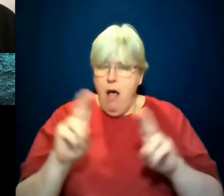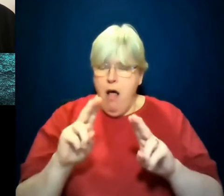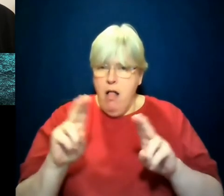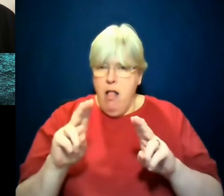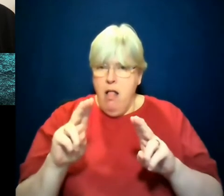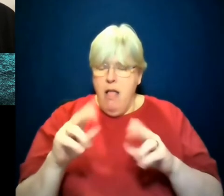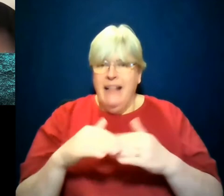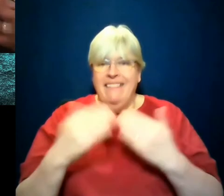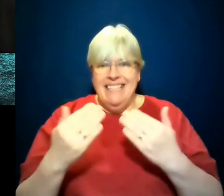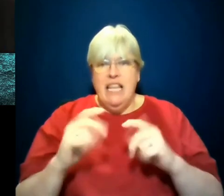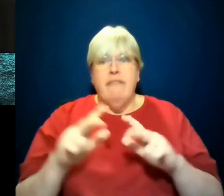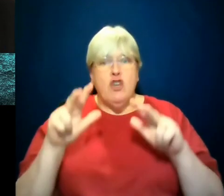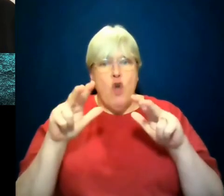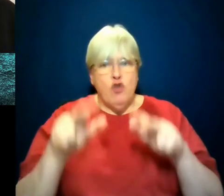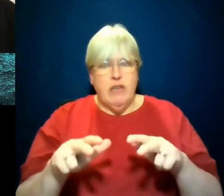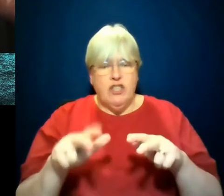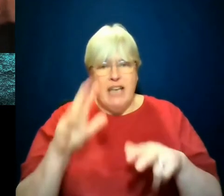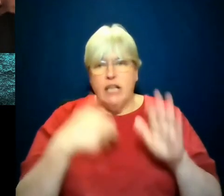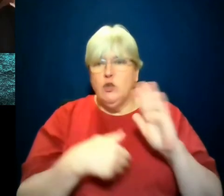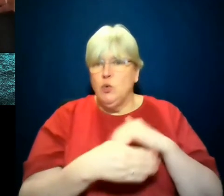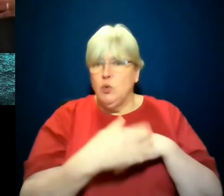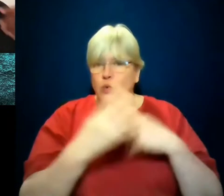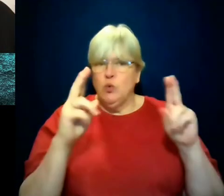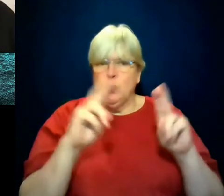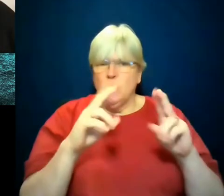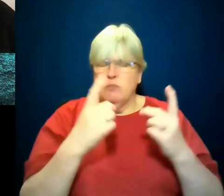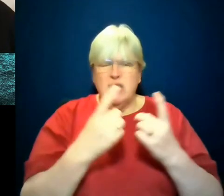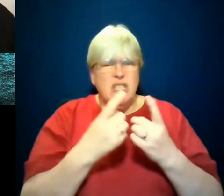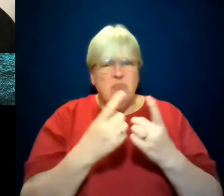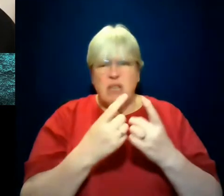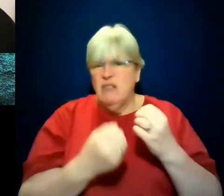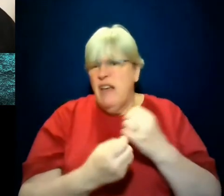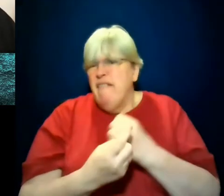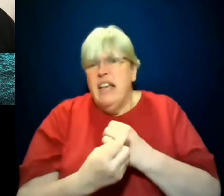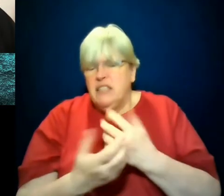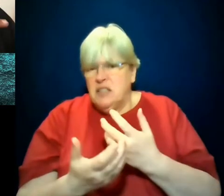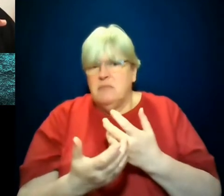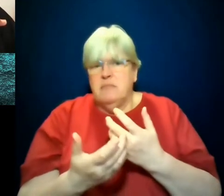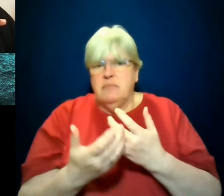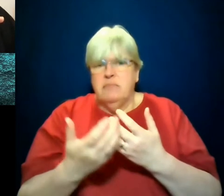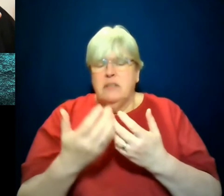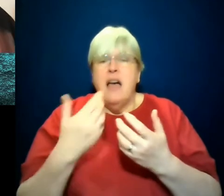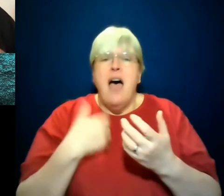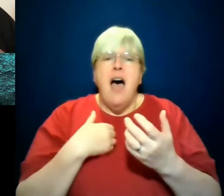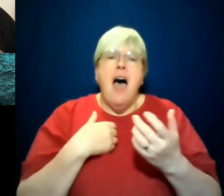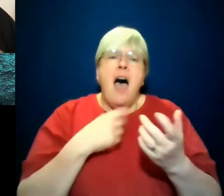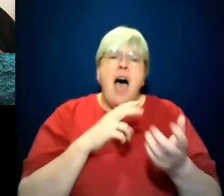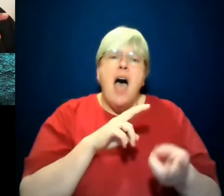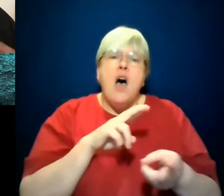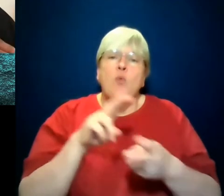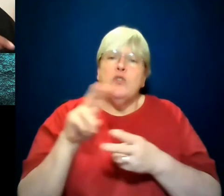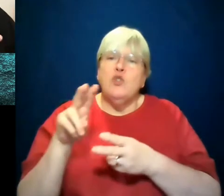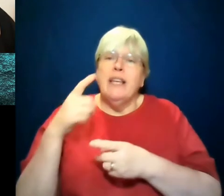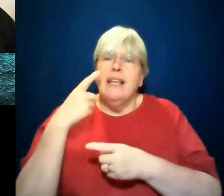inauguration, remember we had to, there was a school event that day and I was weeping. And I remember turning around to look at one mother,